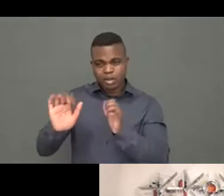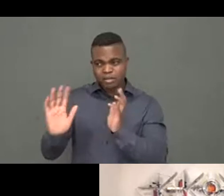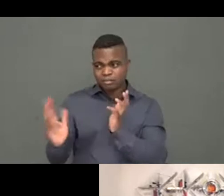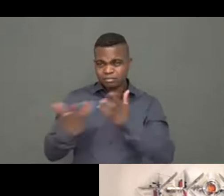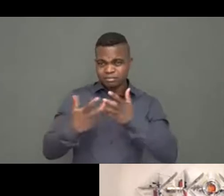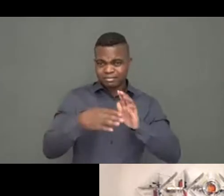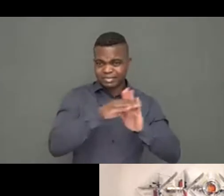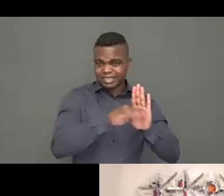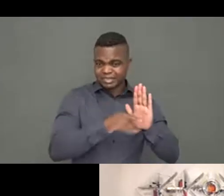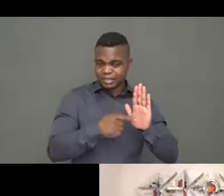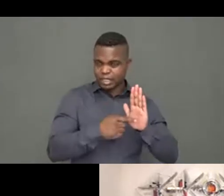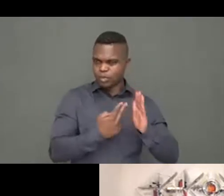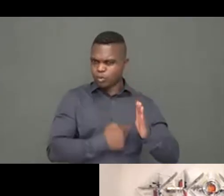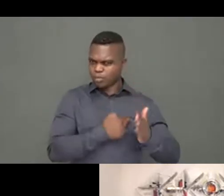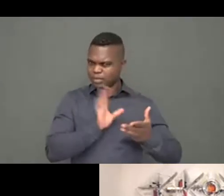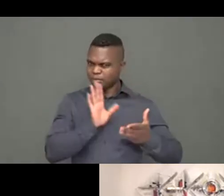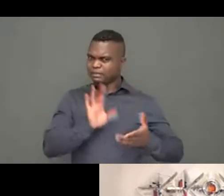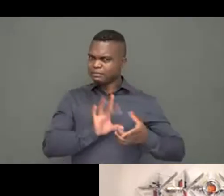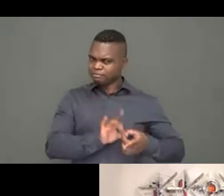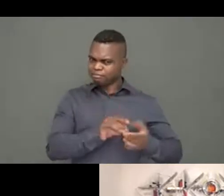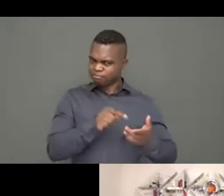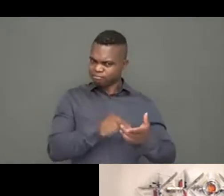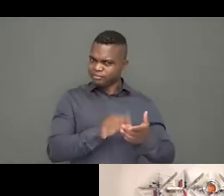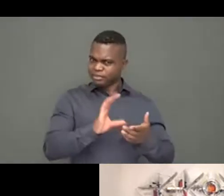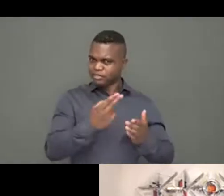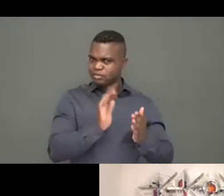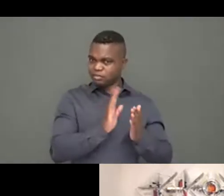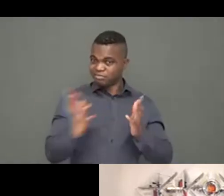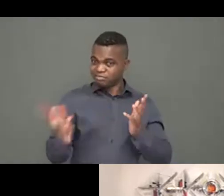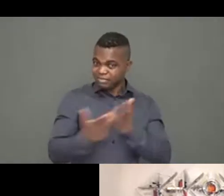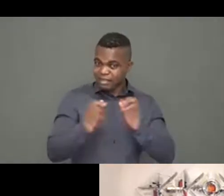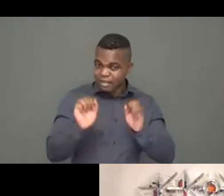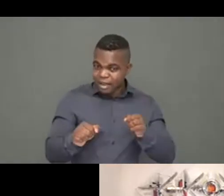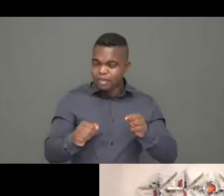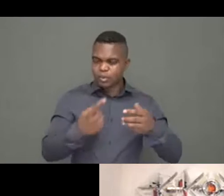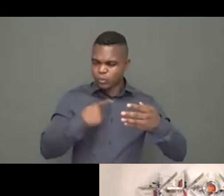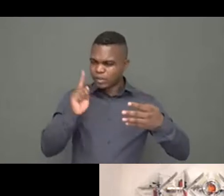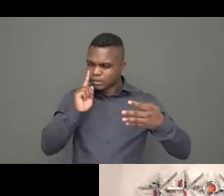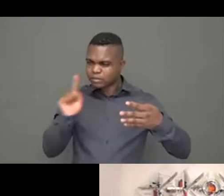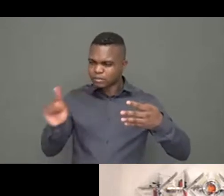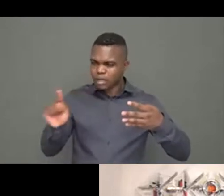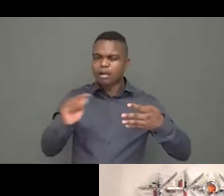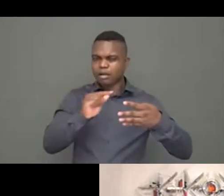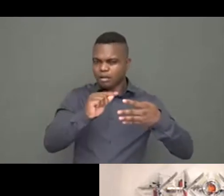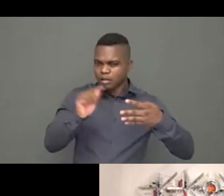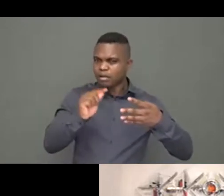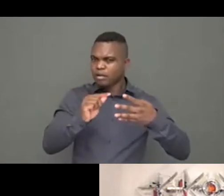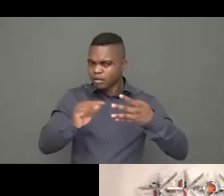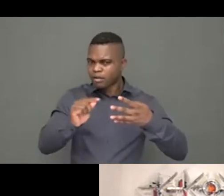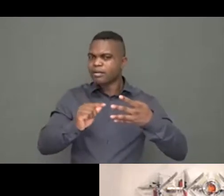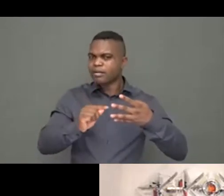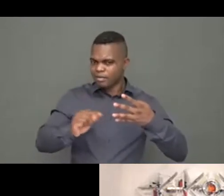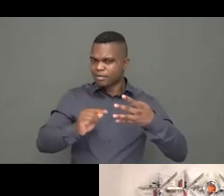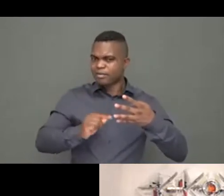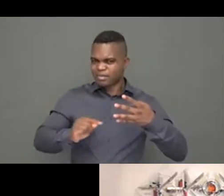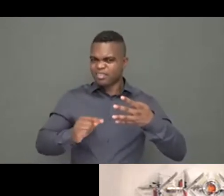three options are made in the way that everyone can have access to it, make it accessible. The first one is CHS self-assessment.